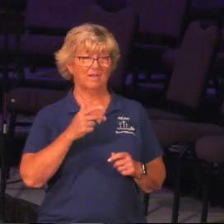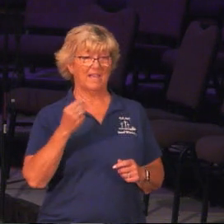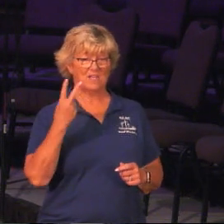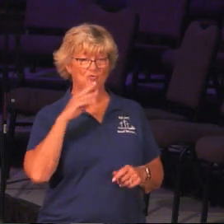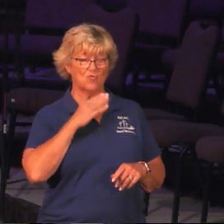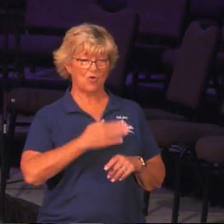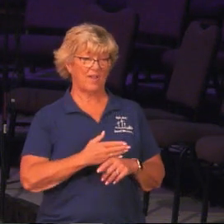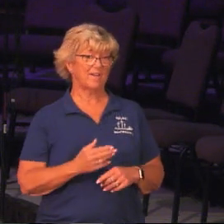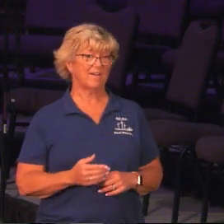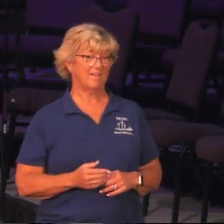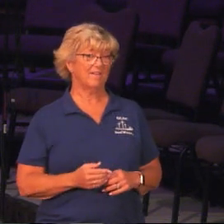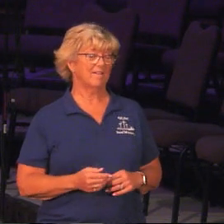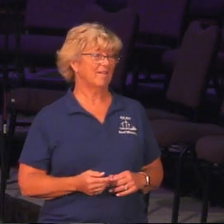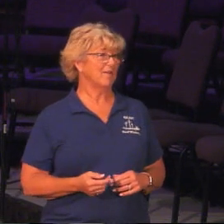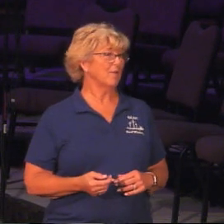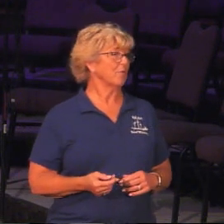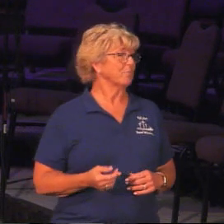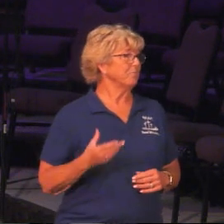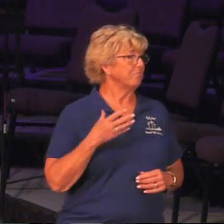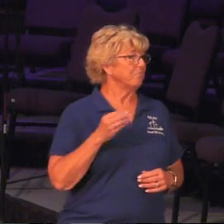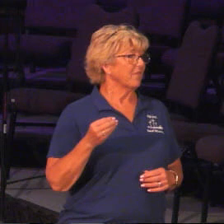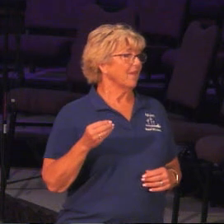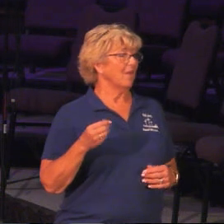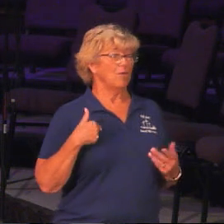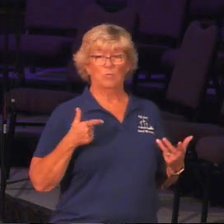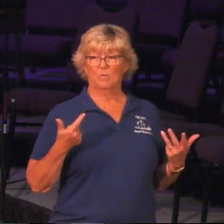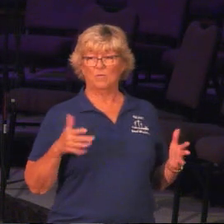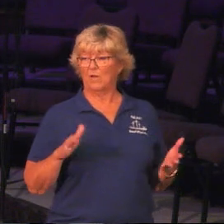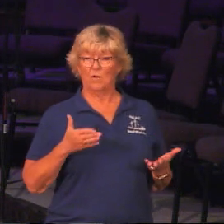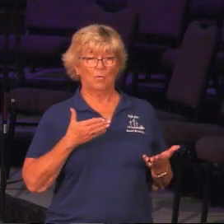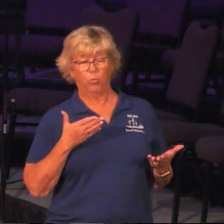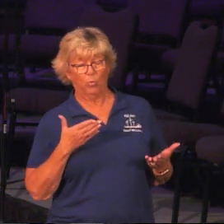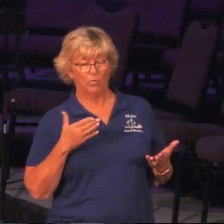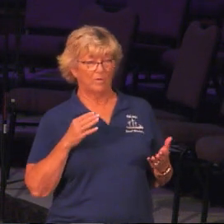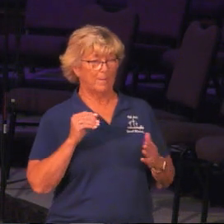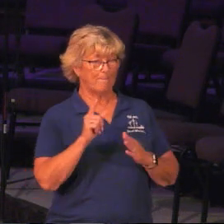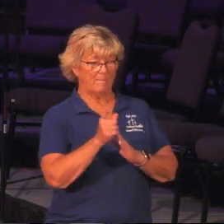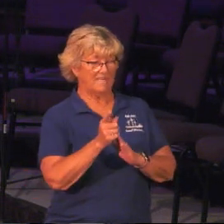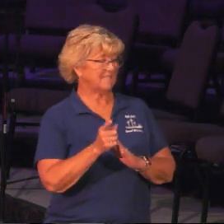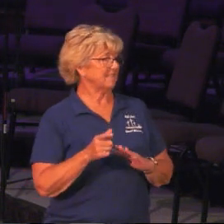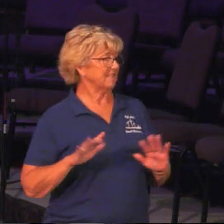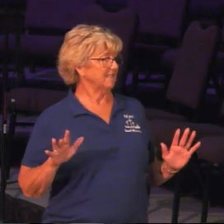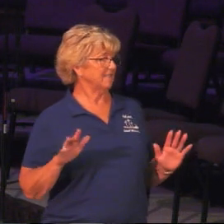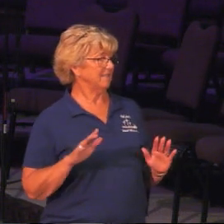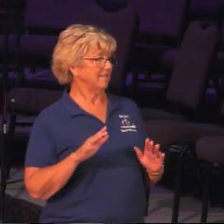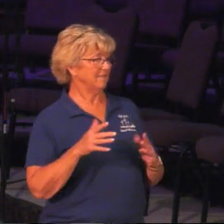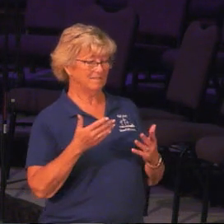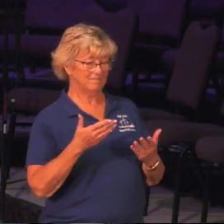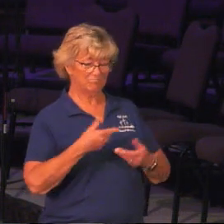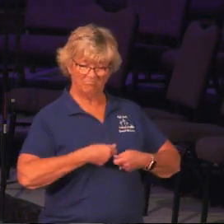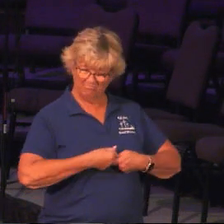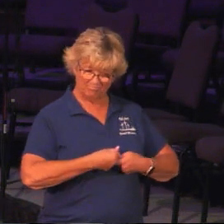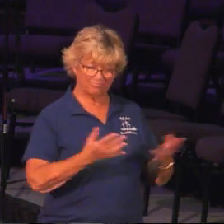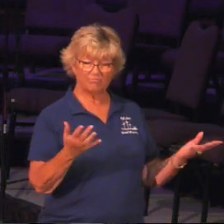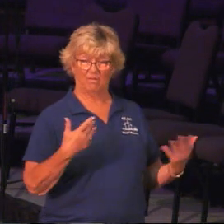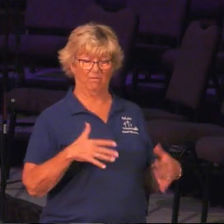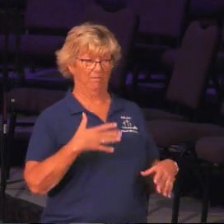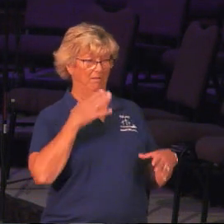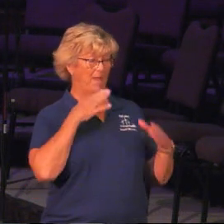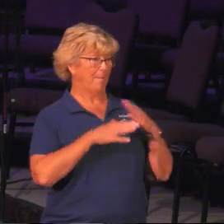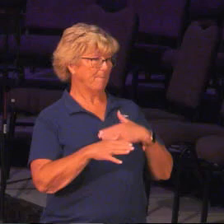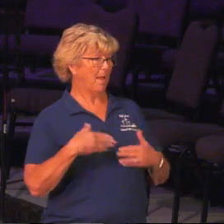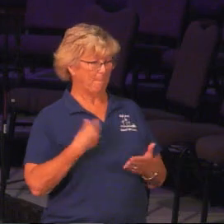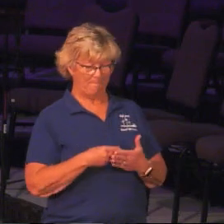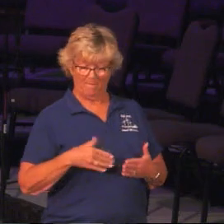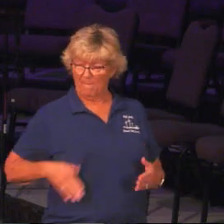two daughters, Ashley and Amber. And we were done, I mean, in minutes. I mean, minutes. I was humbled. So I took my